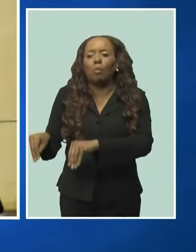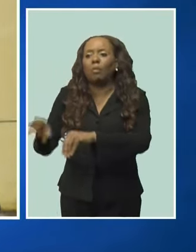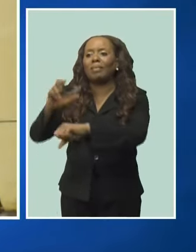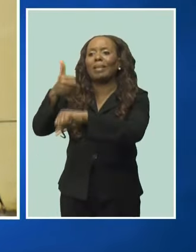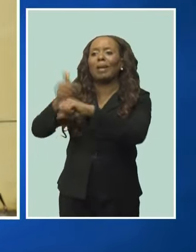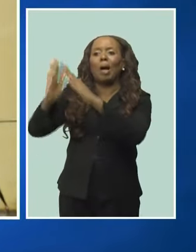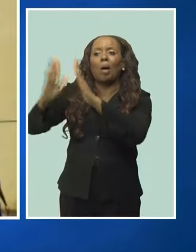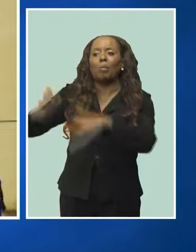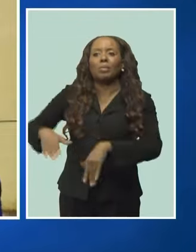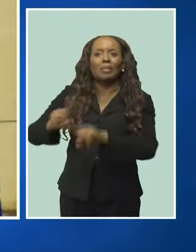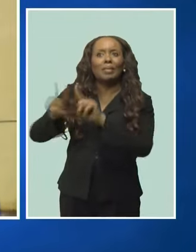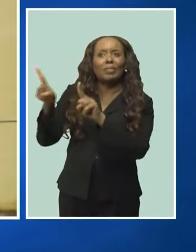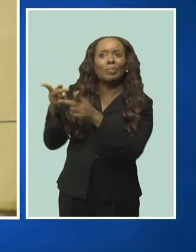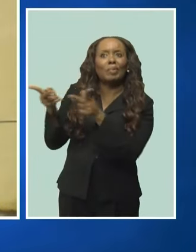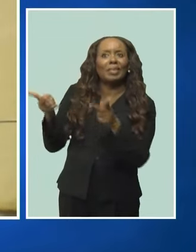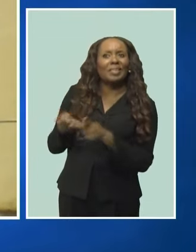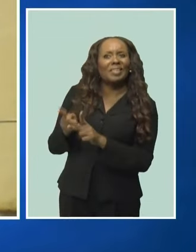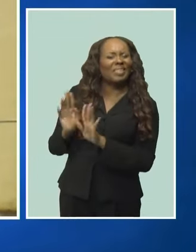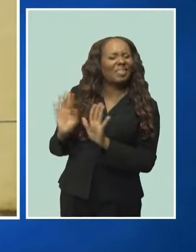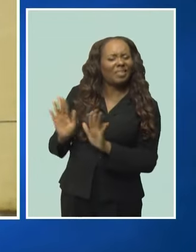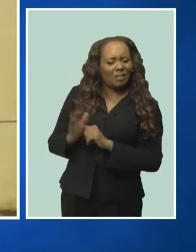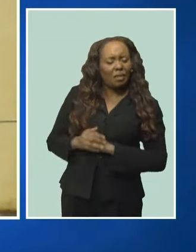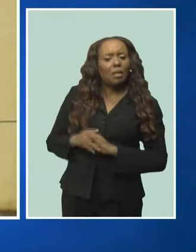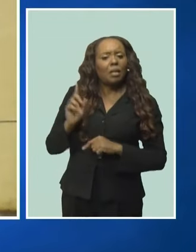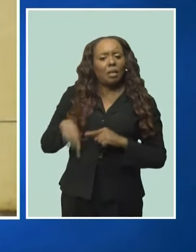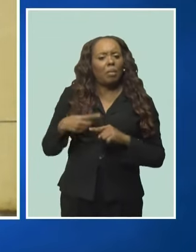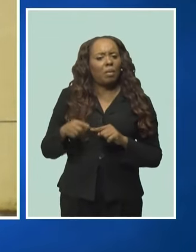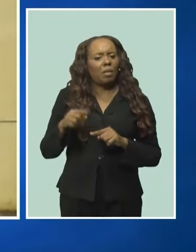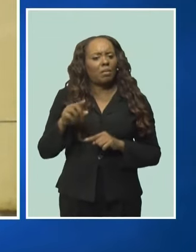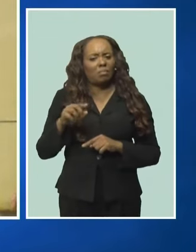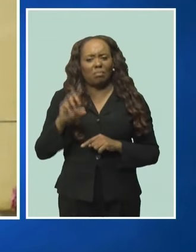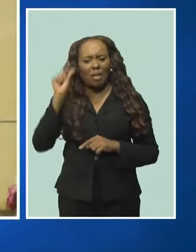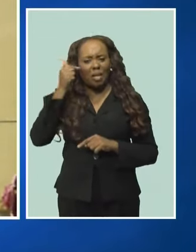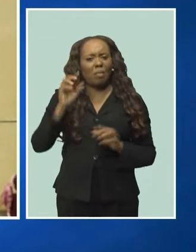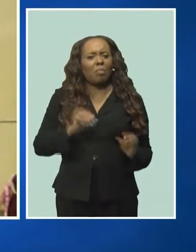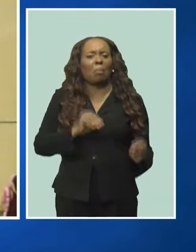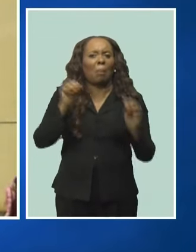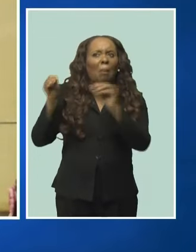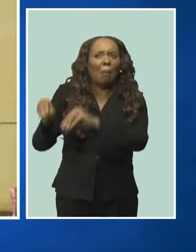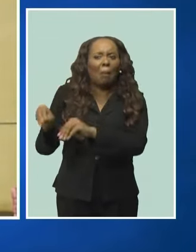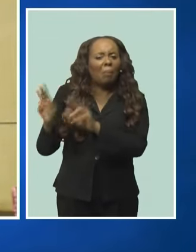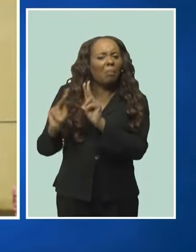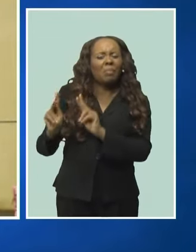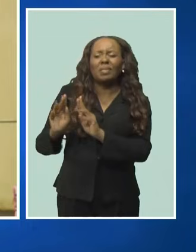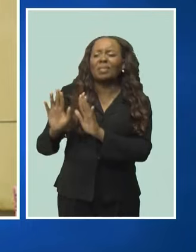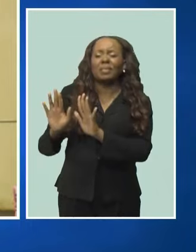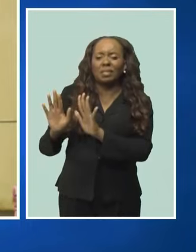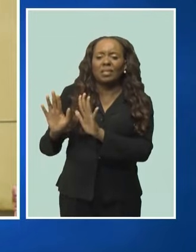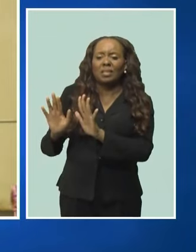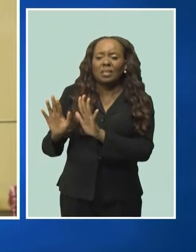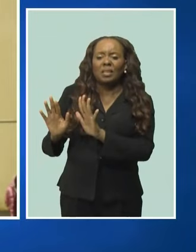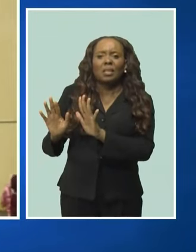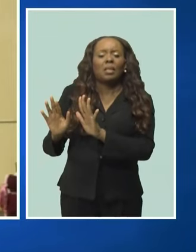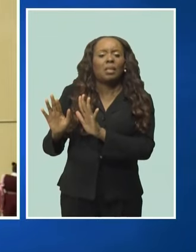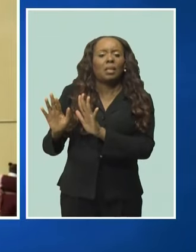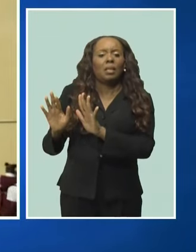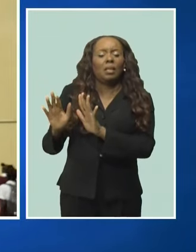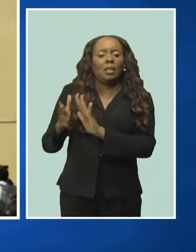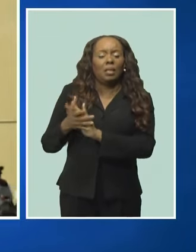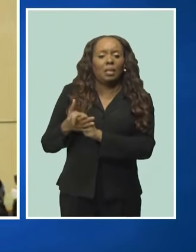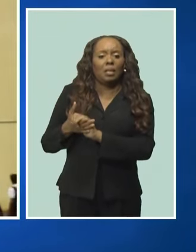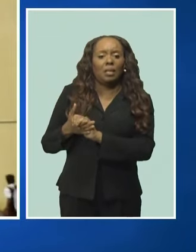constant refrain is that when people, when you move, when the government moves people out of communities because of challenges with the roads,